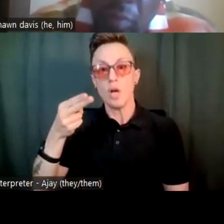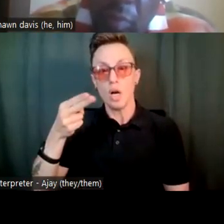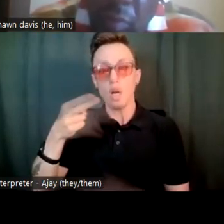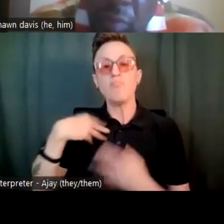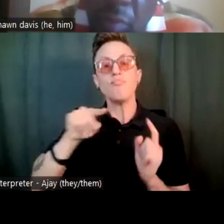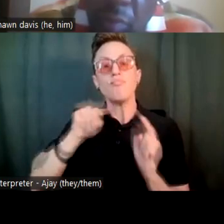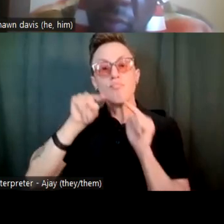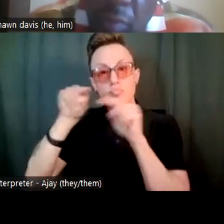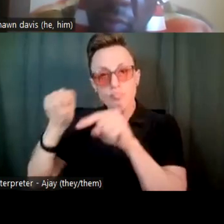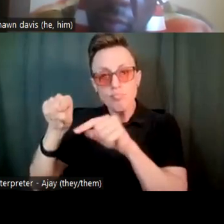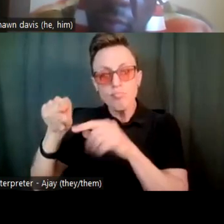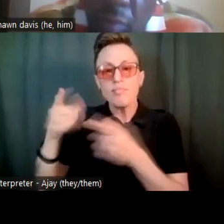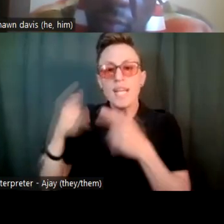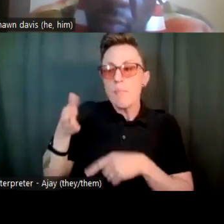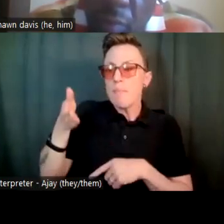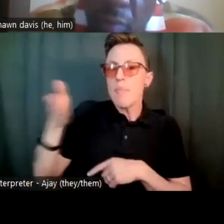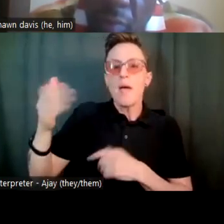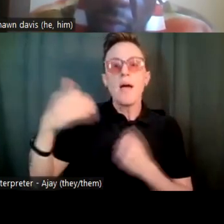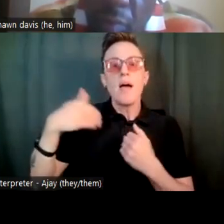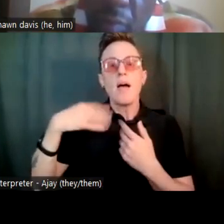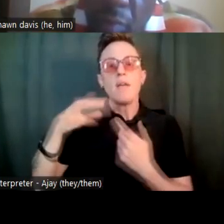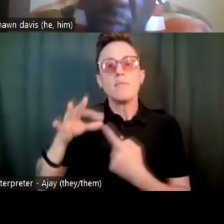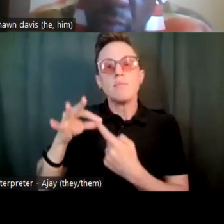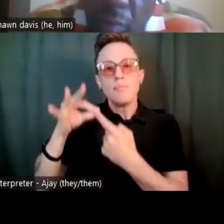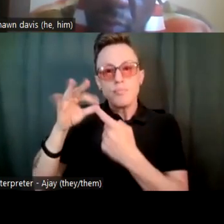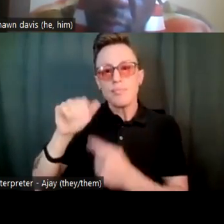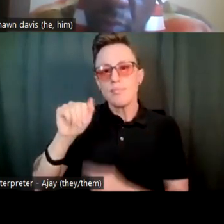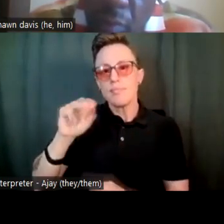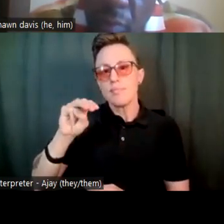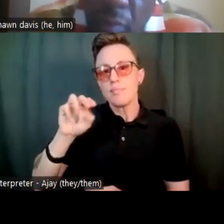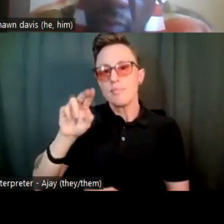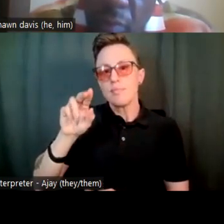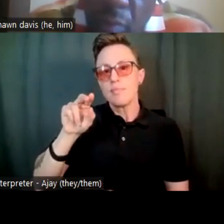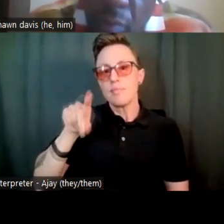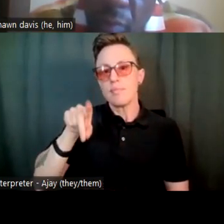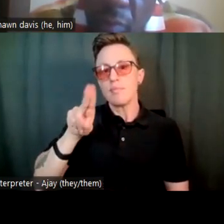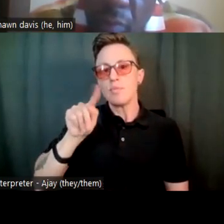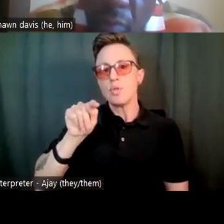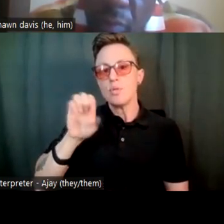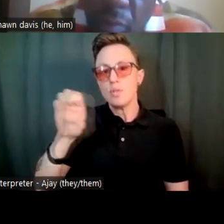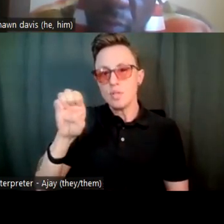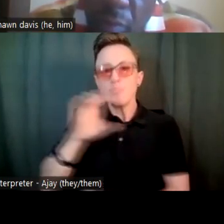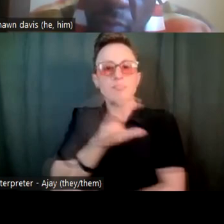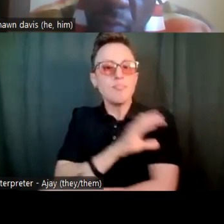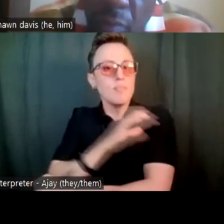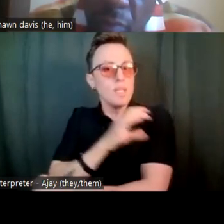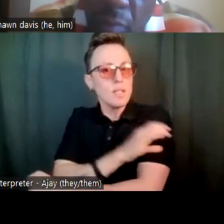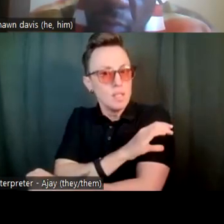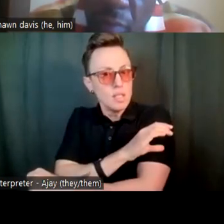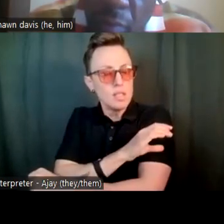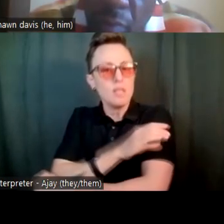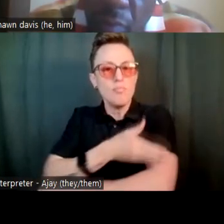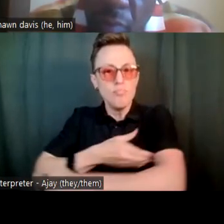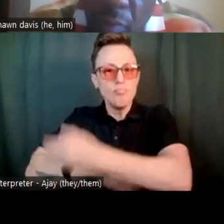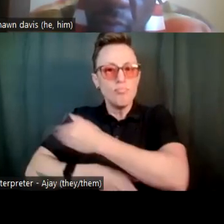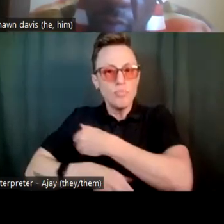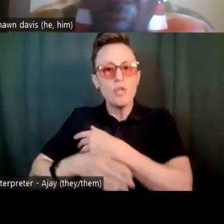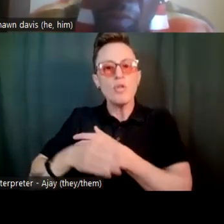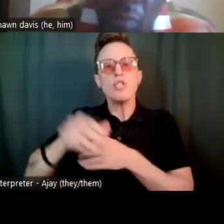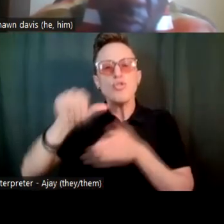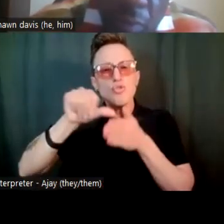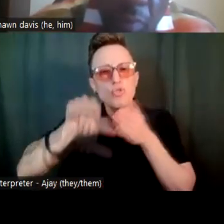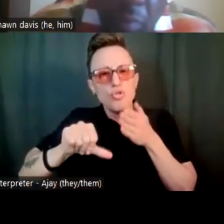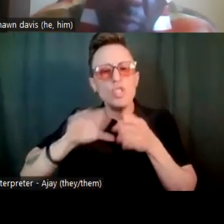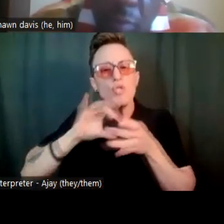they specialized in amputee clinic and assistance and surgeries and this kind of